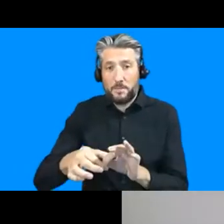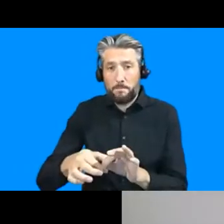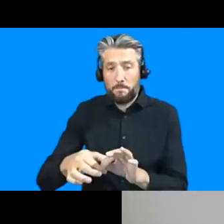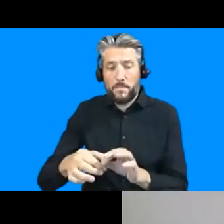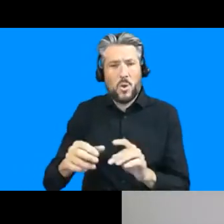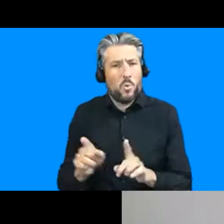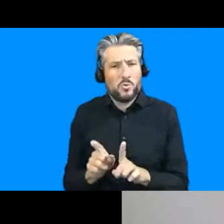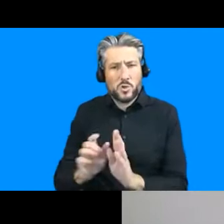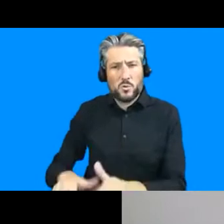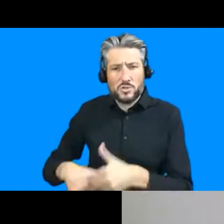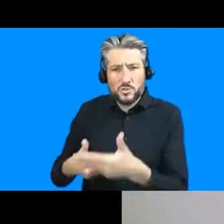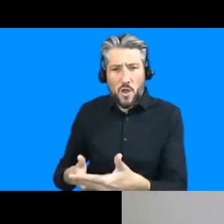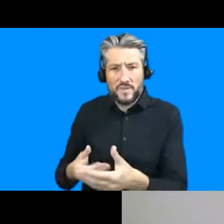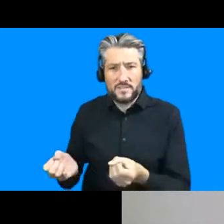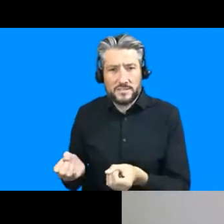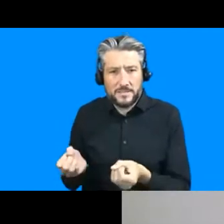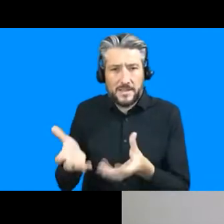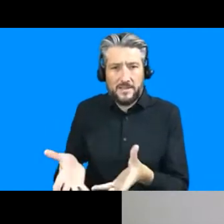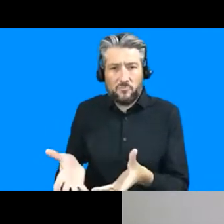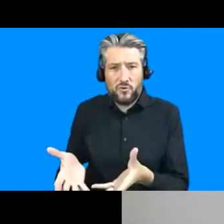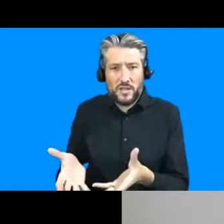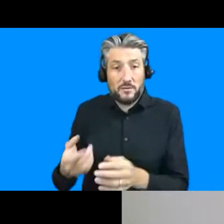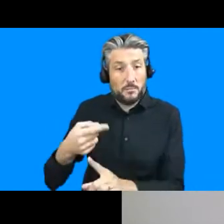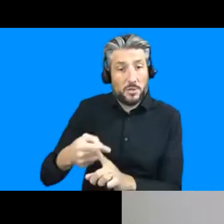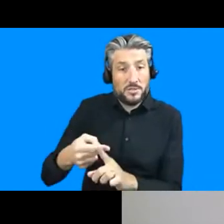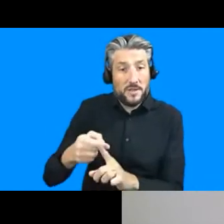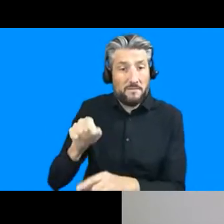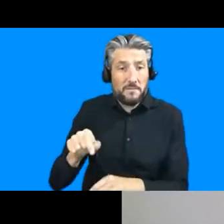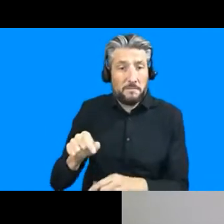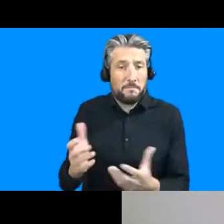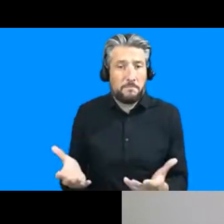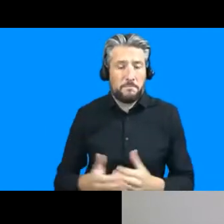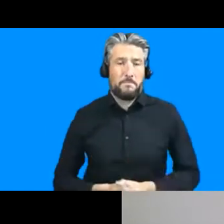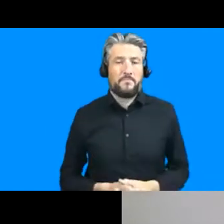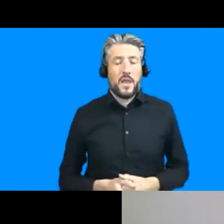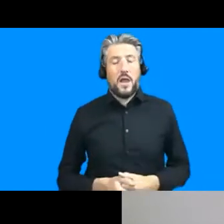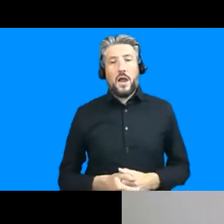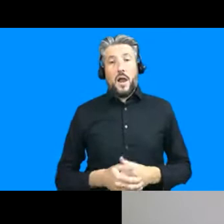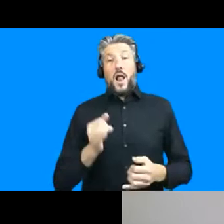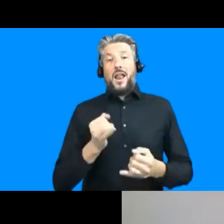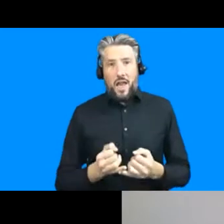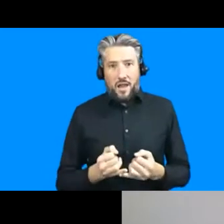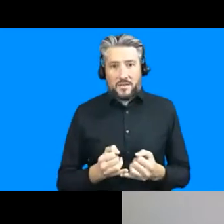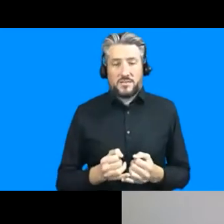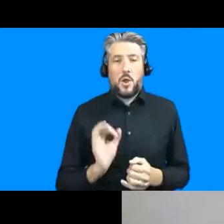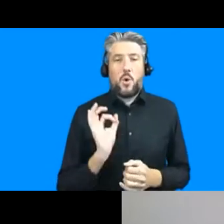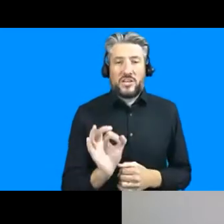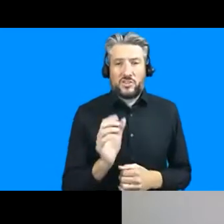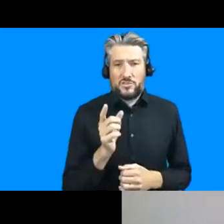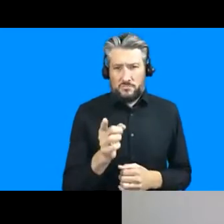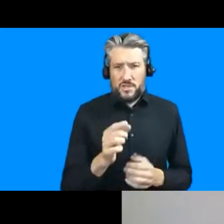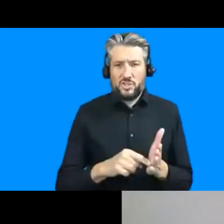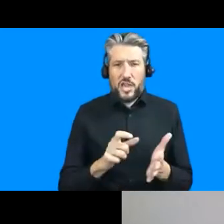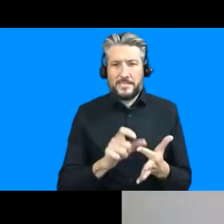and and finally um um this is a question to to jideep um says dr